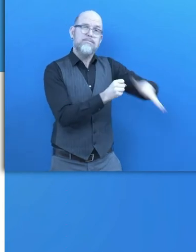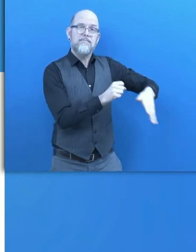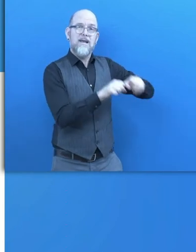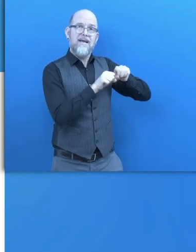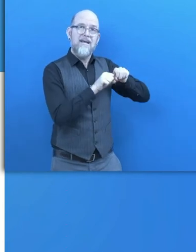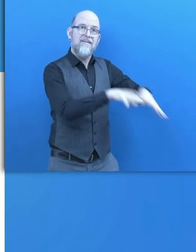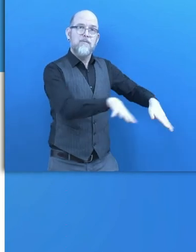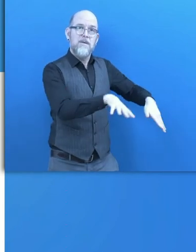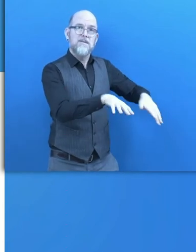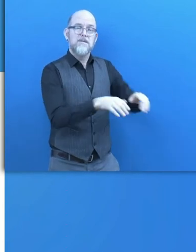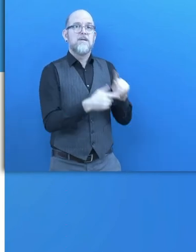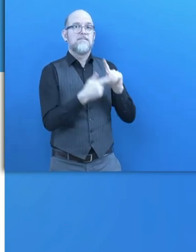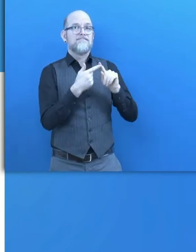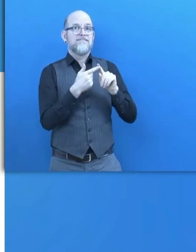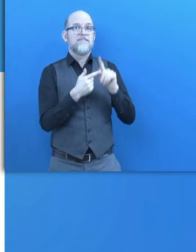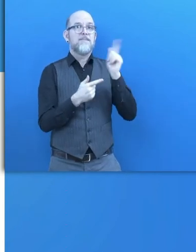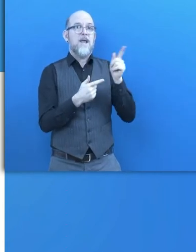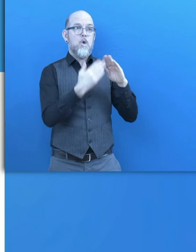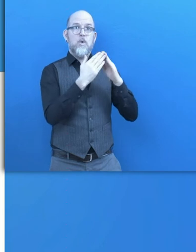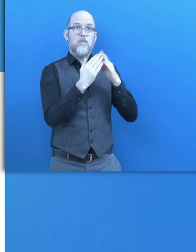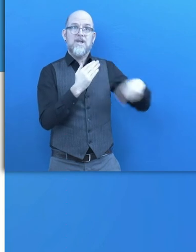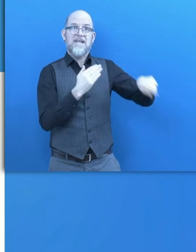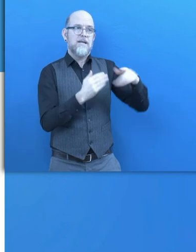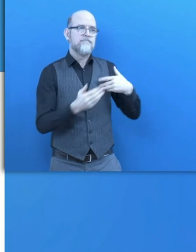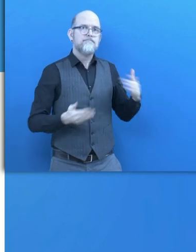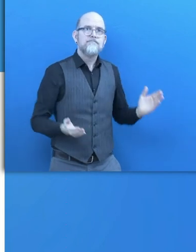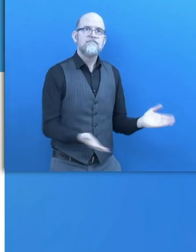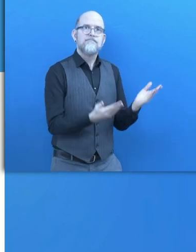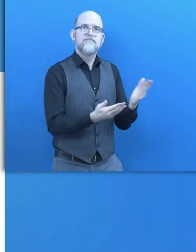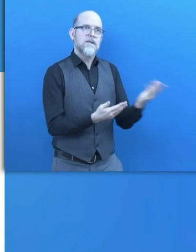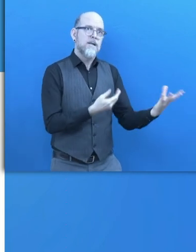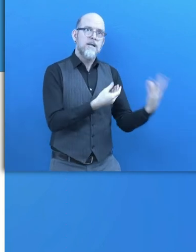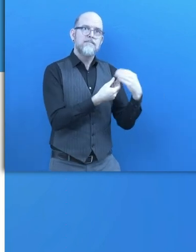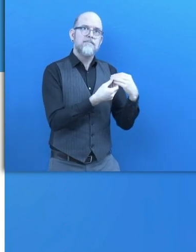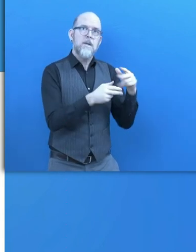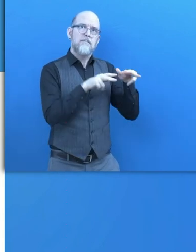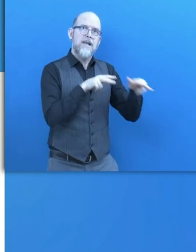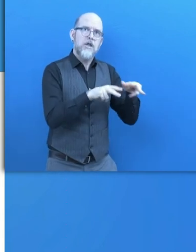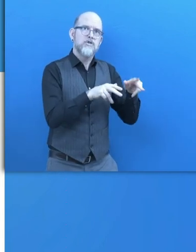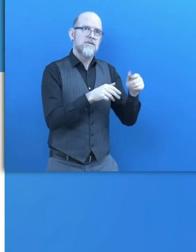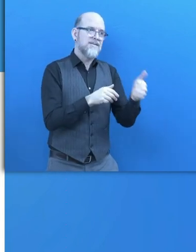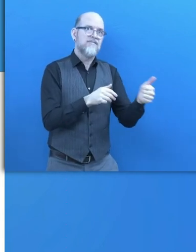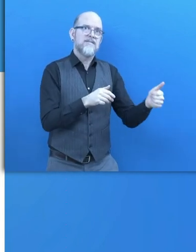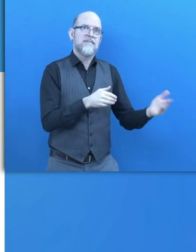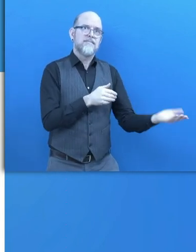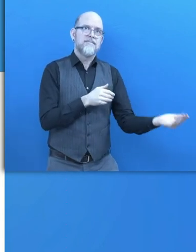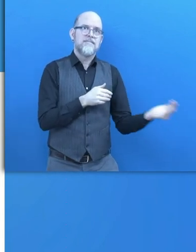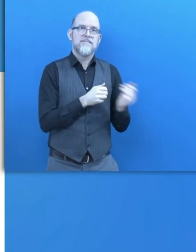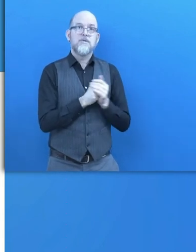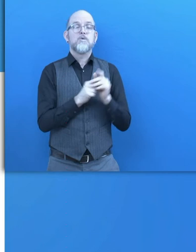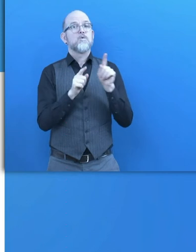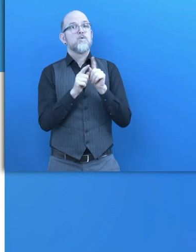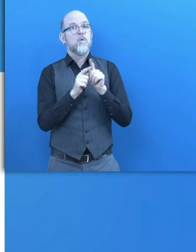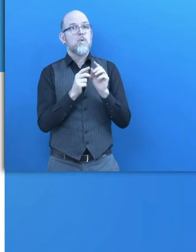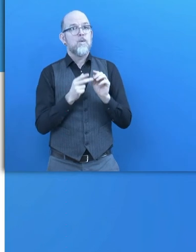Second is to mobilize the users and manage the online community in your country. And if you are working with a consortium